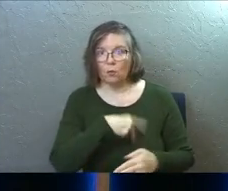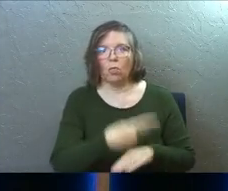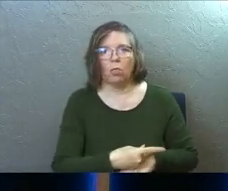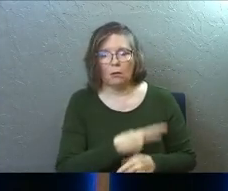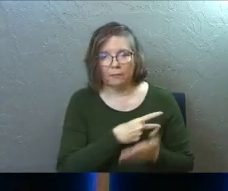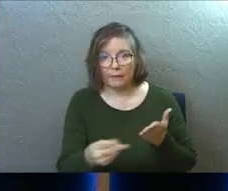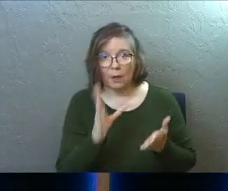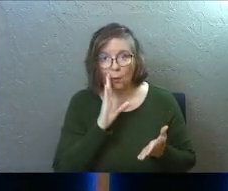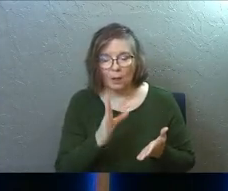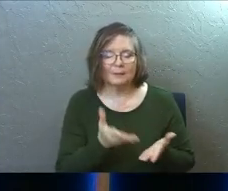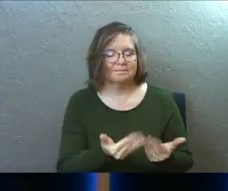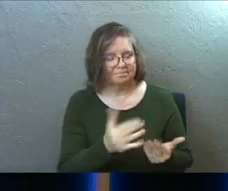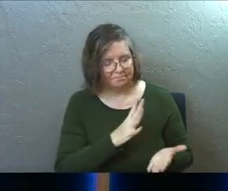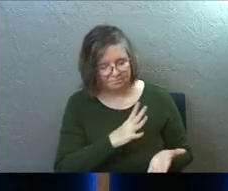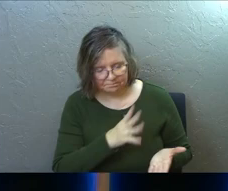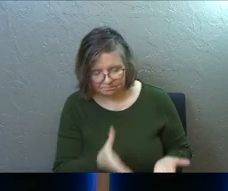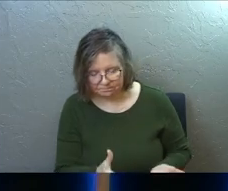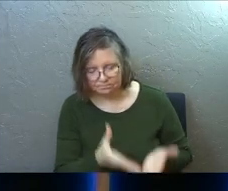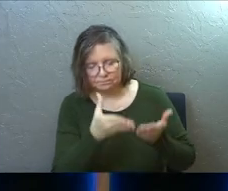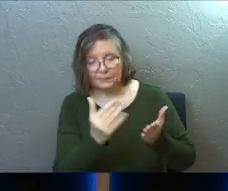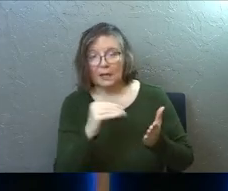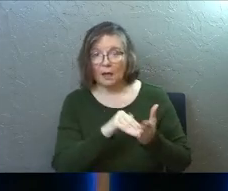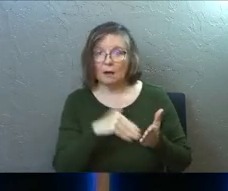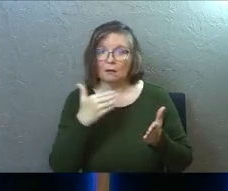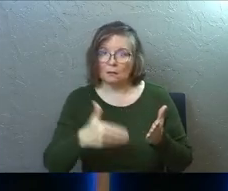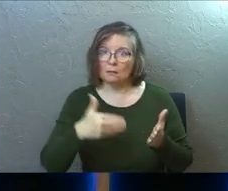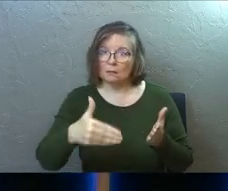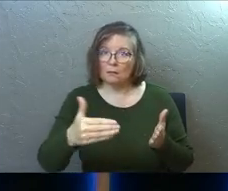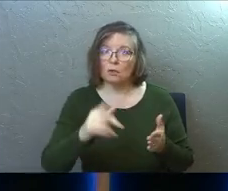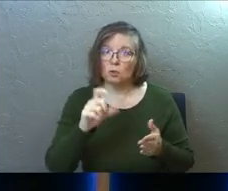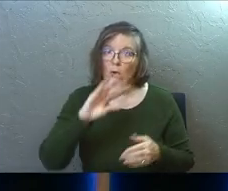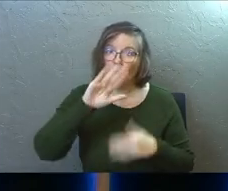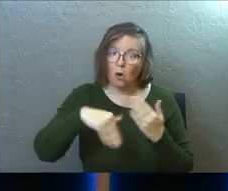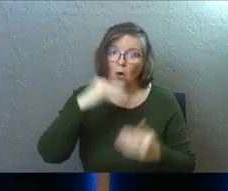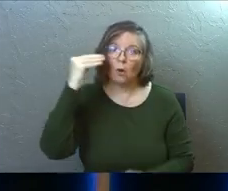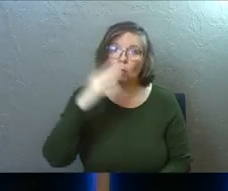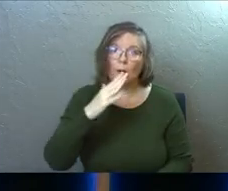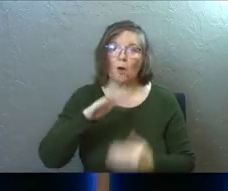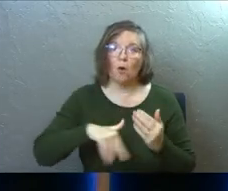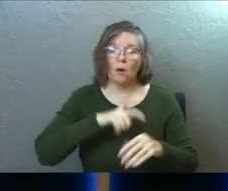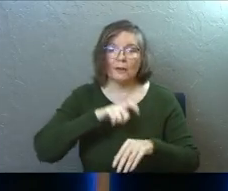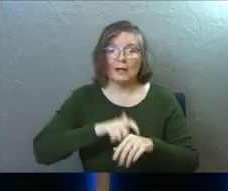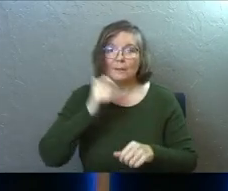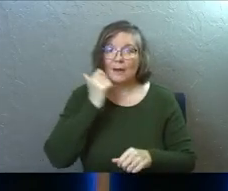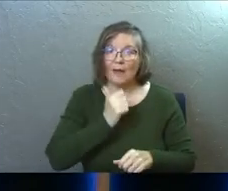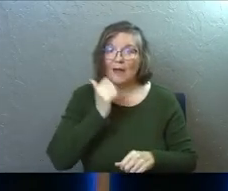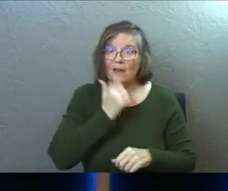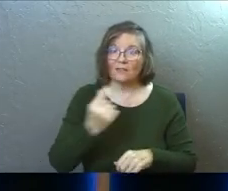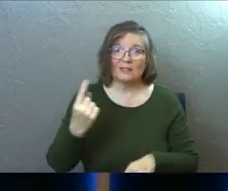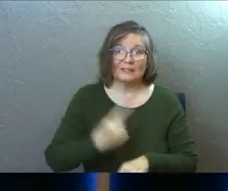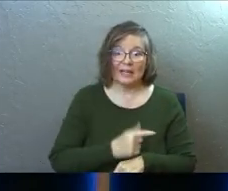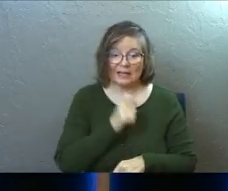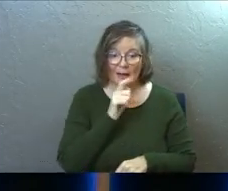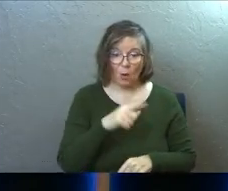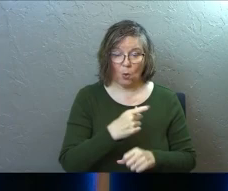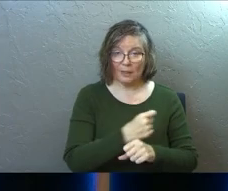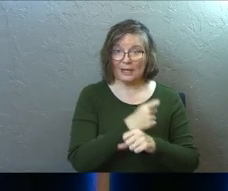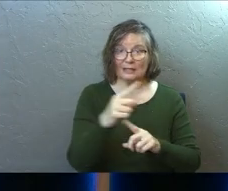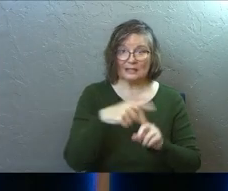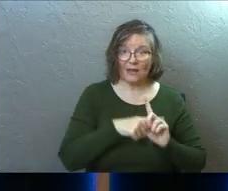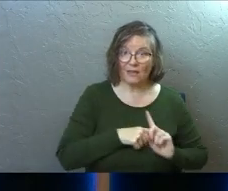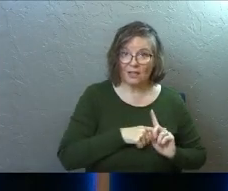pick yourself back up. Yes. You need all the grace all the time, every single day of your life, not just at salvation.